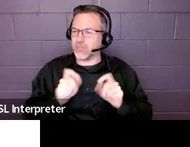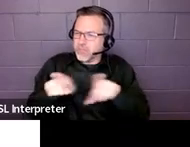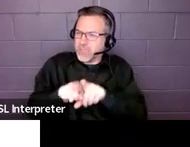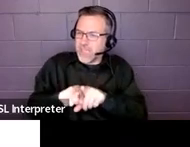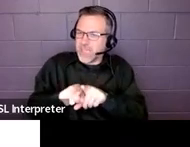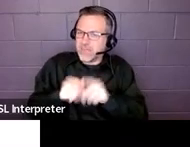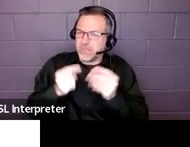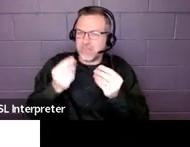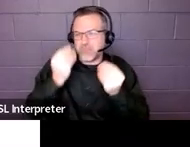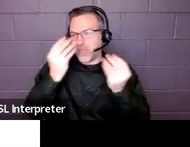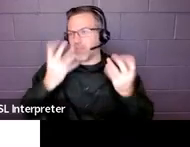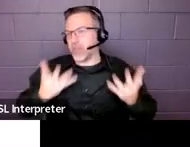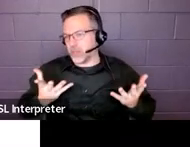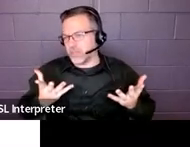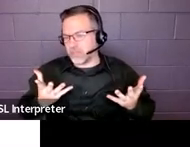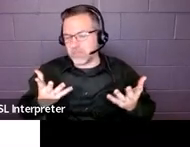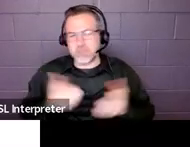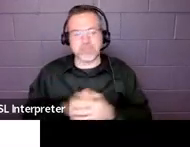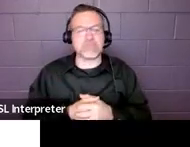in a different way.